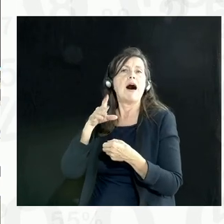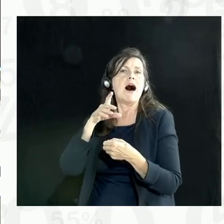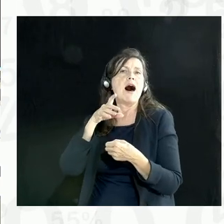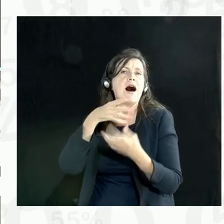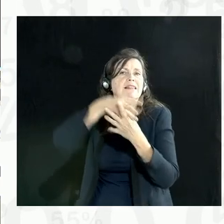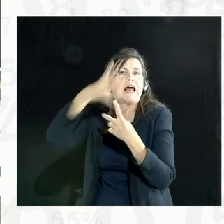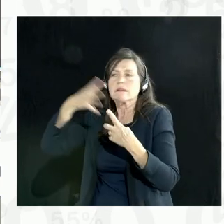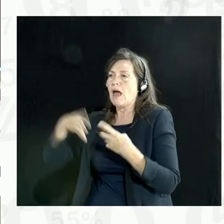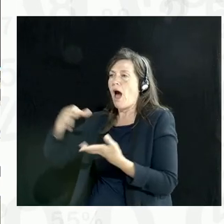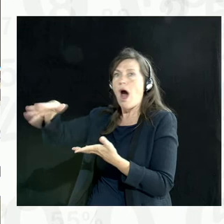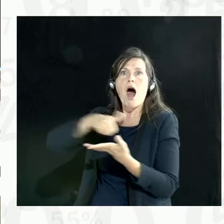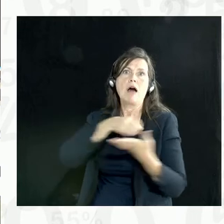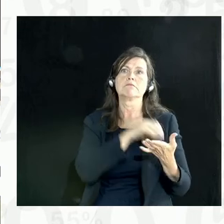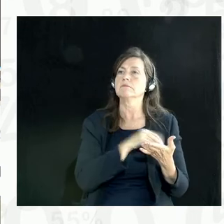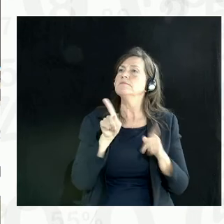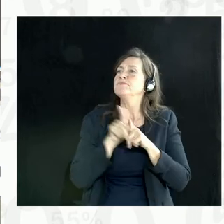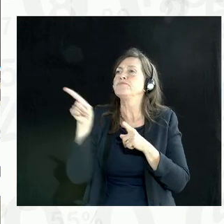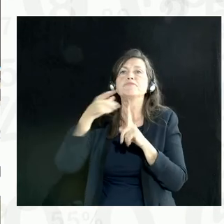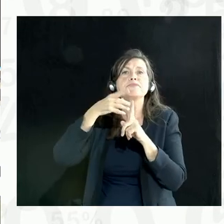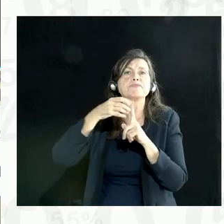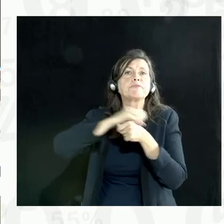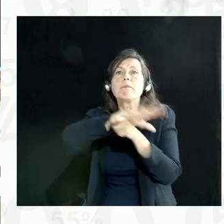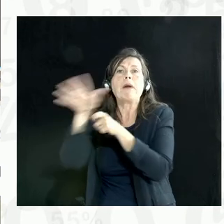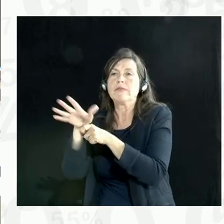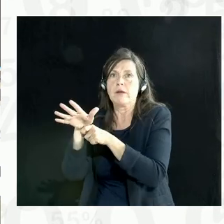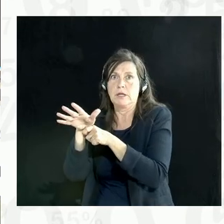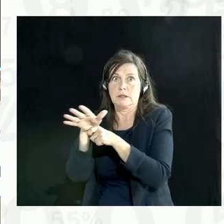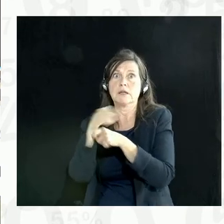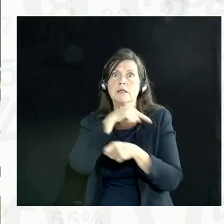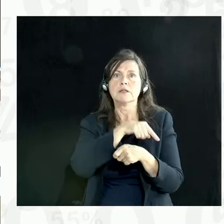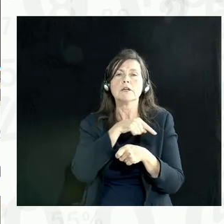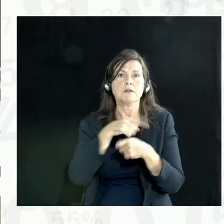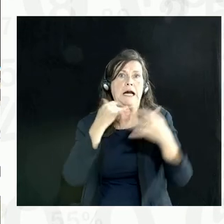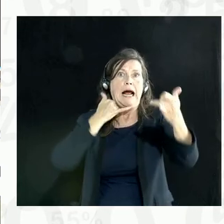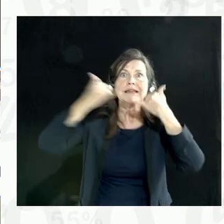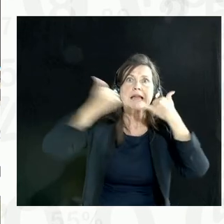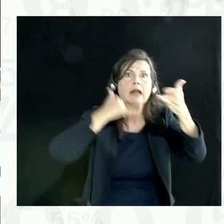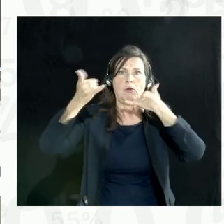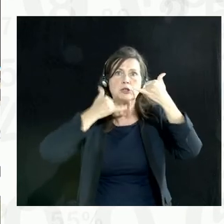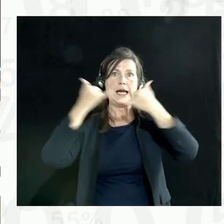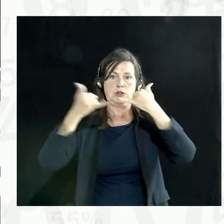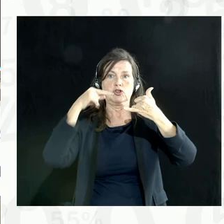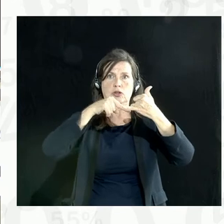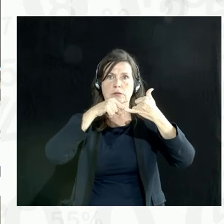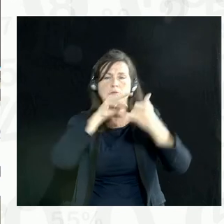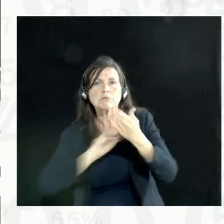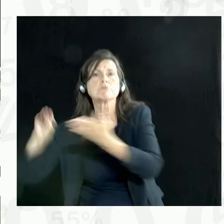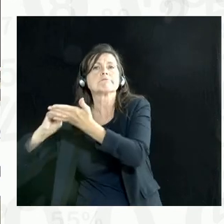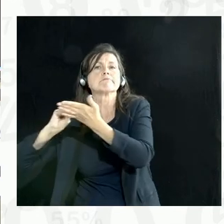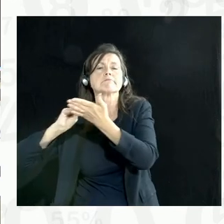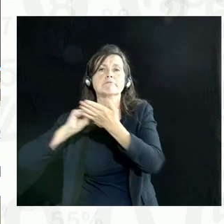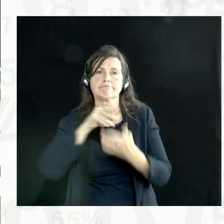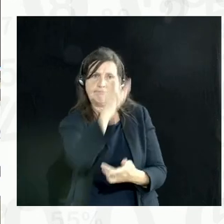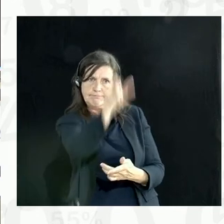in the pandemic, there has been an enormously productive use of telecommunications data in the aggregate. And